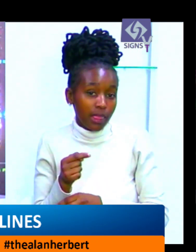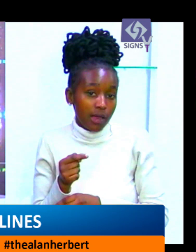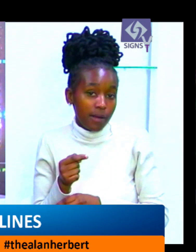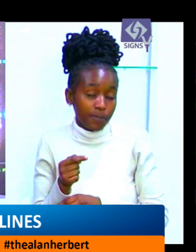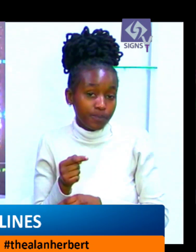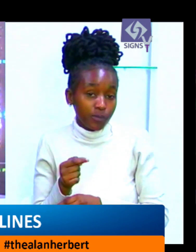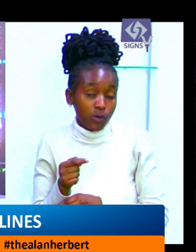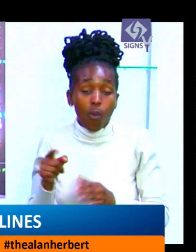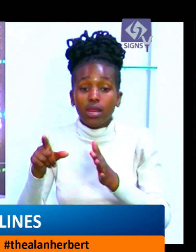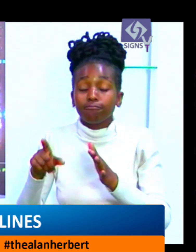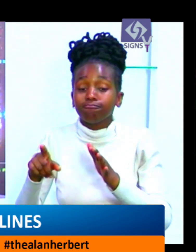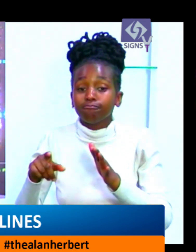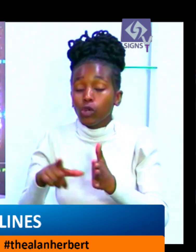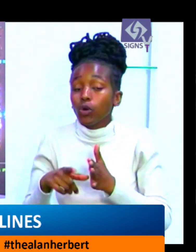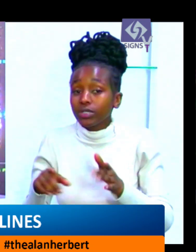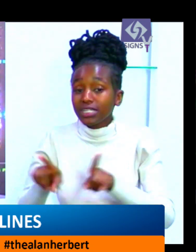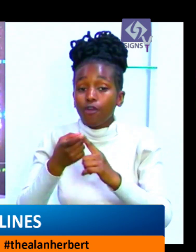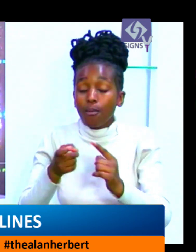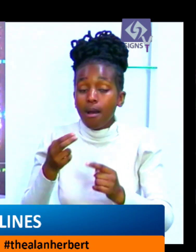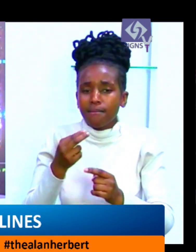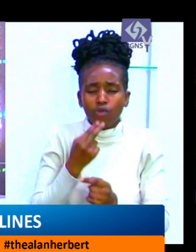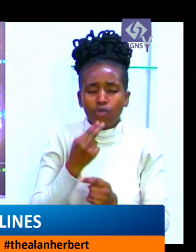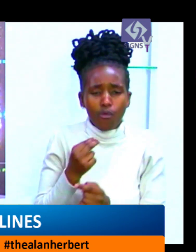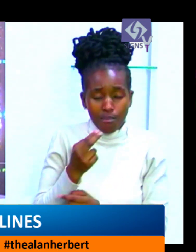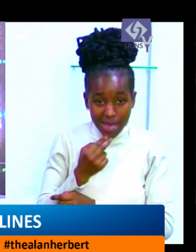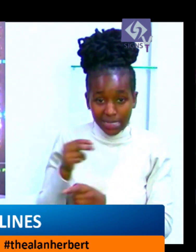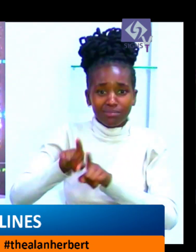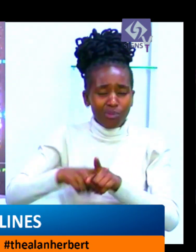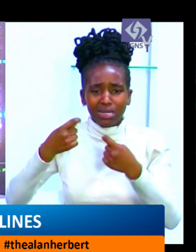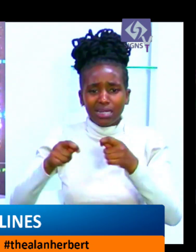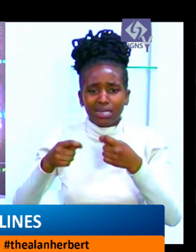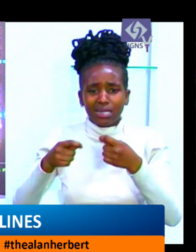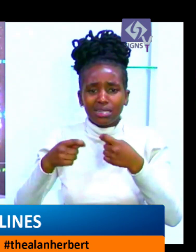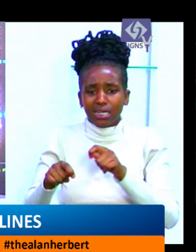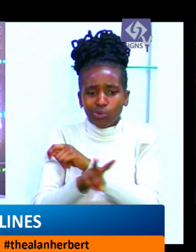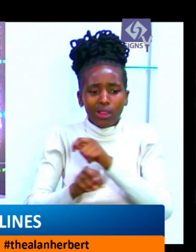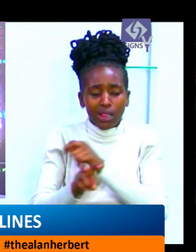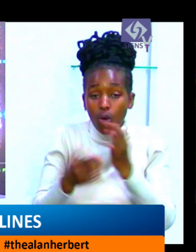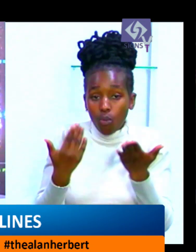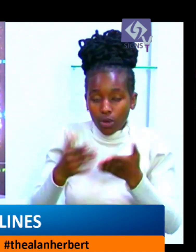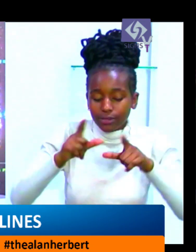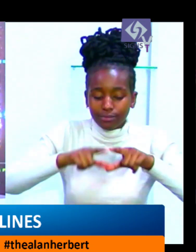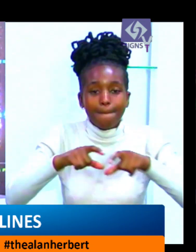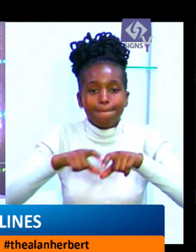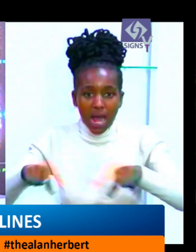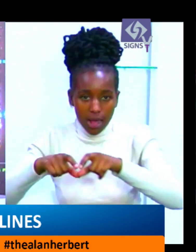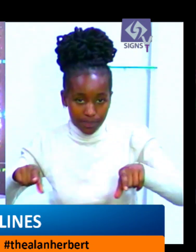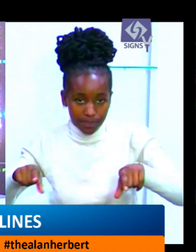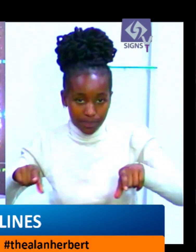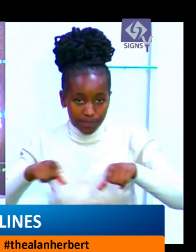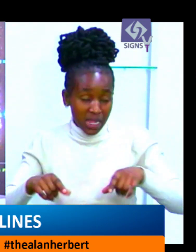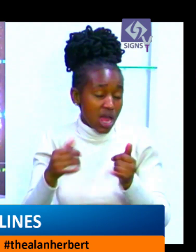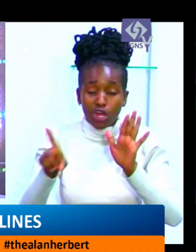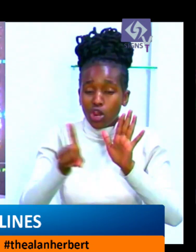corruption of court processes. She also states that Mumias was improperly handed over to Sarai Group with the